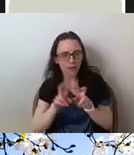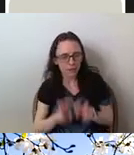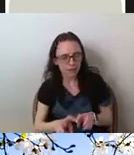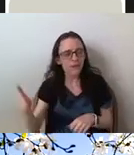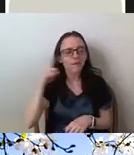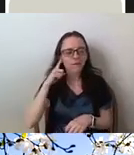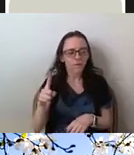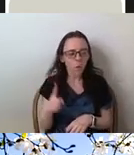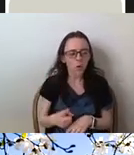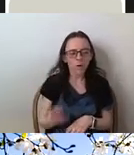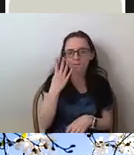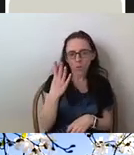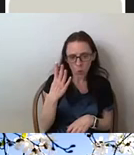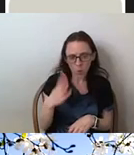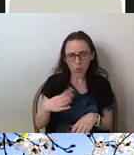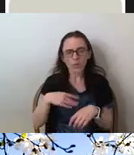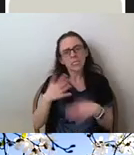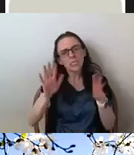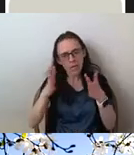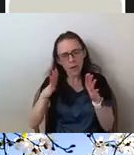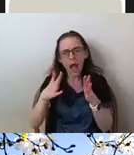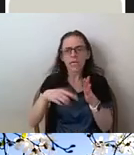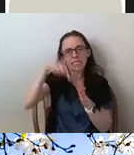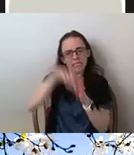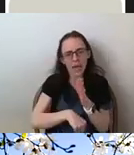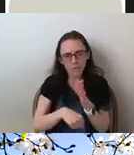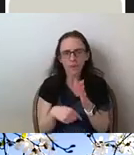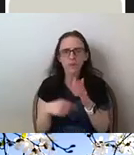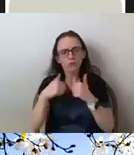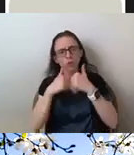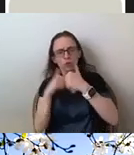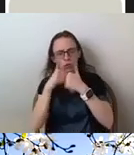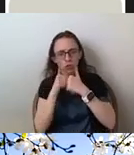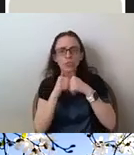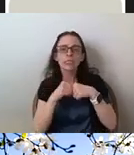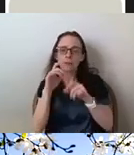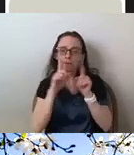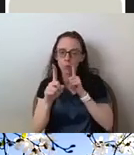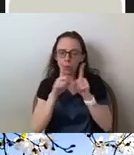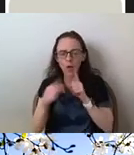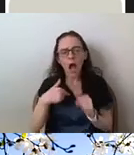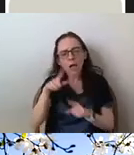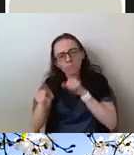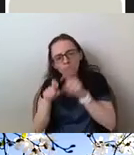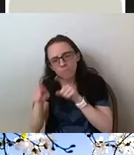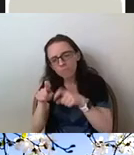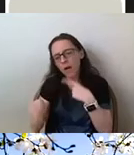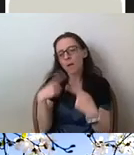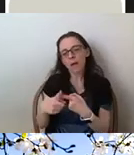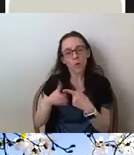semi-structured interviews where I focused my analysis towards questions asked about their diagnosis,